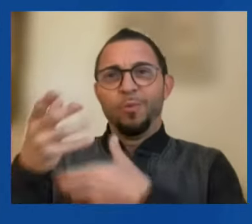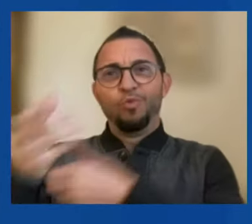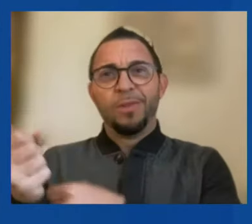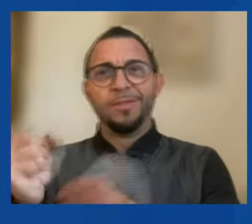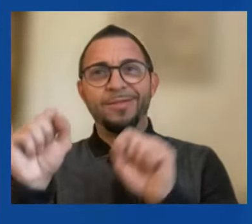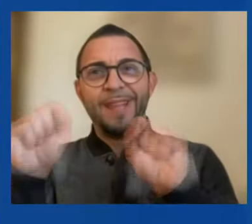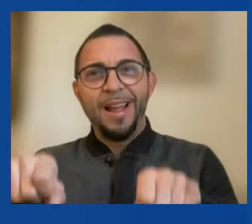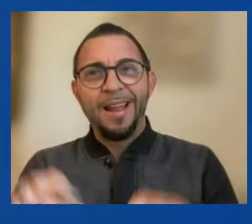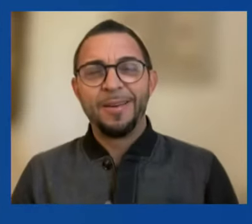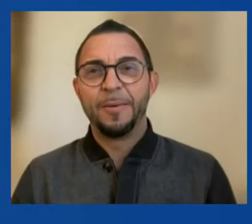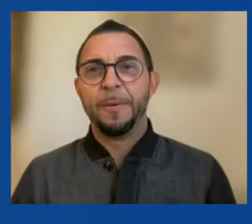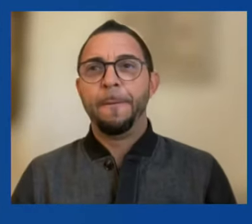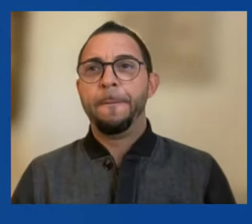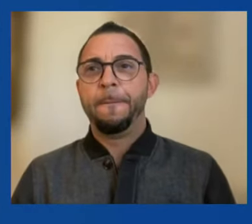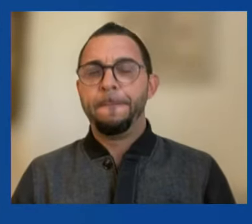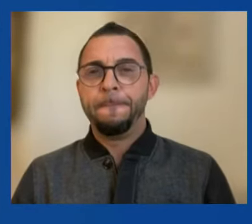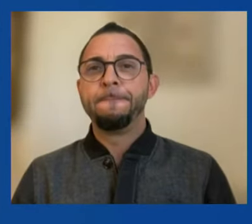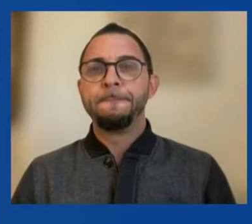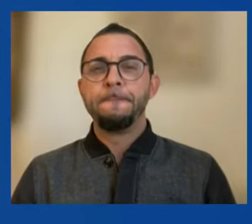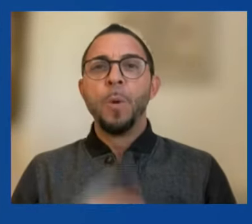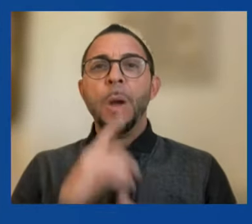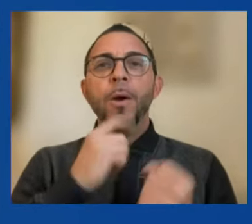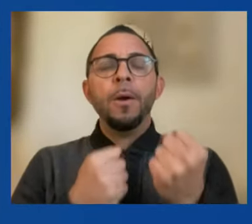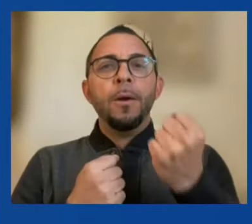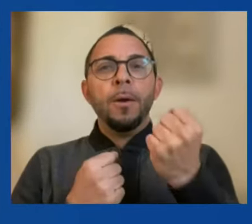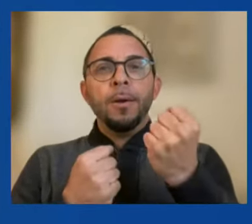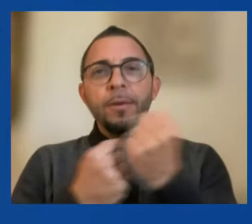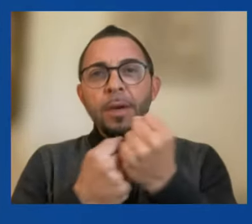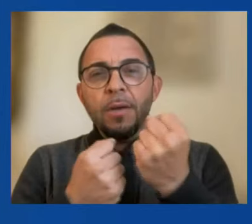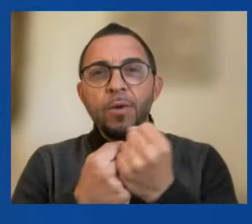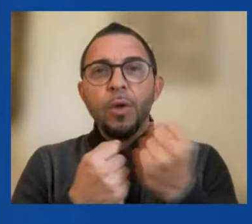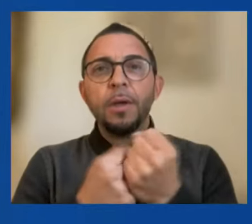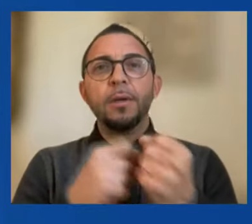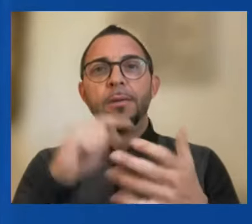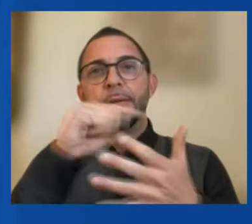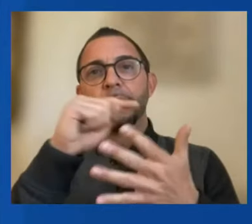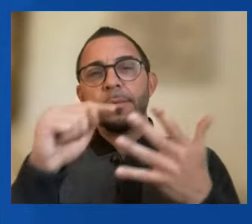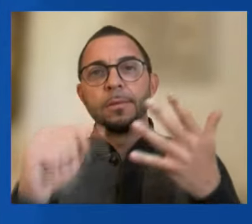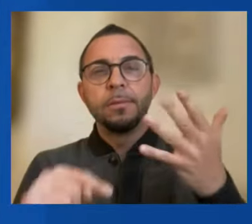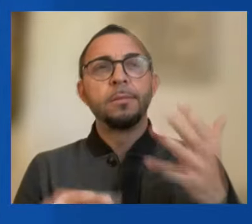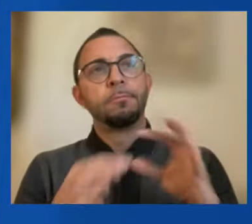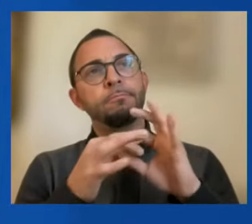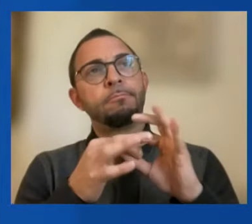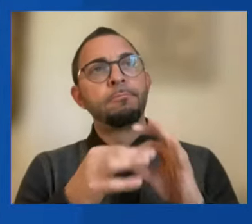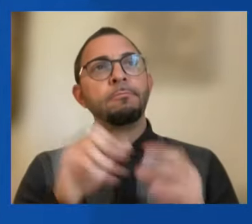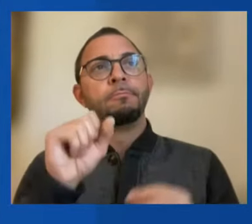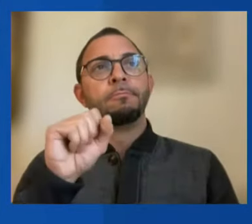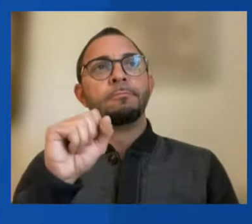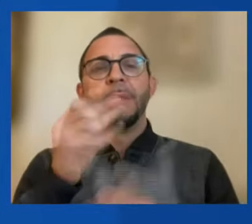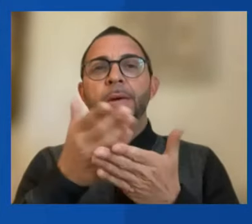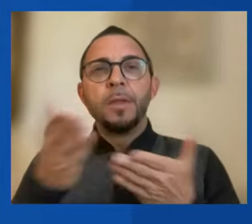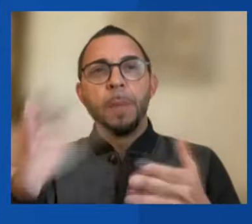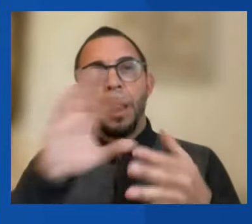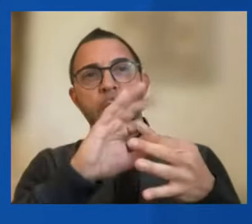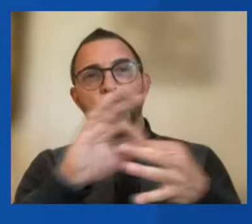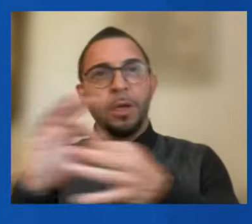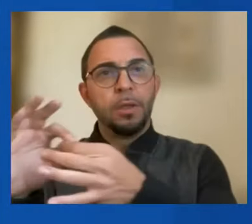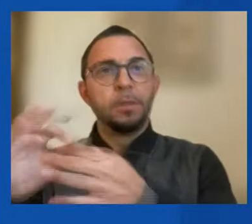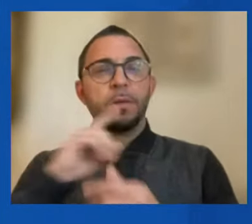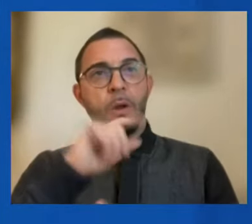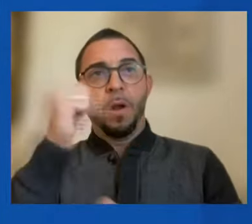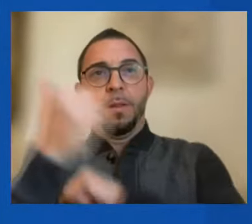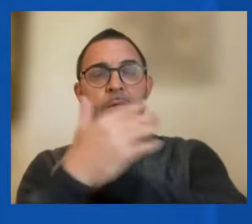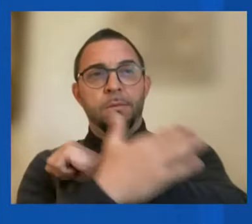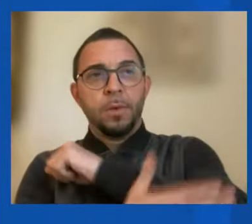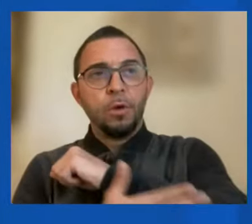Favouring the fringe-shoring of supply chains to a large number of trusted countries so we